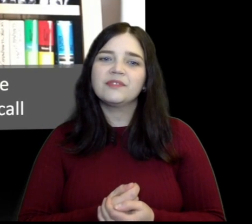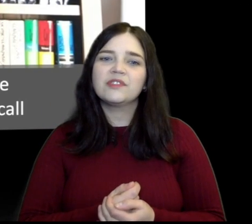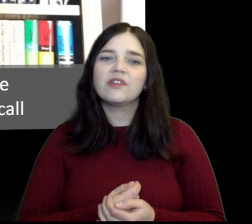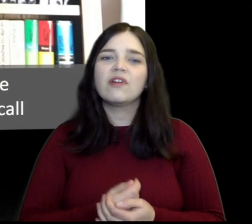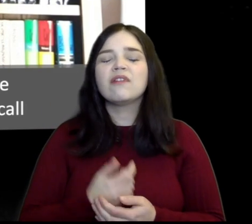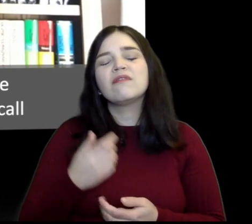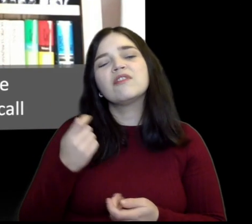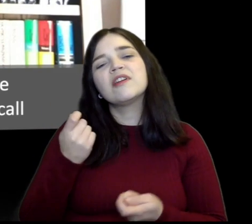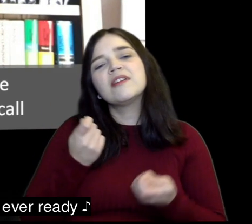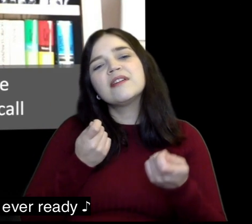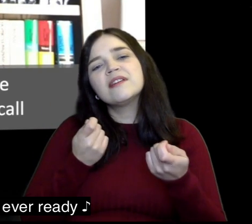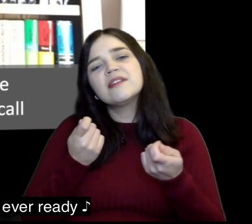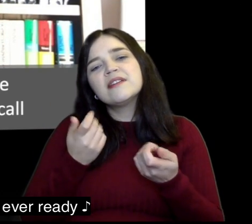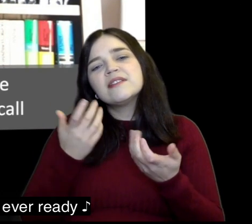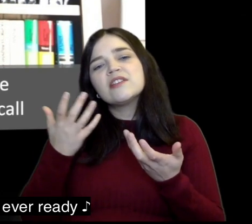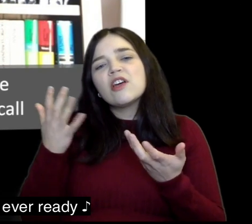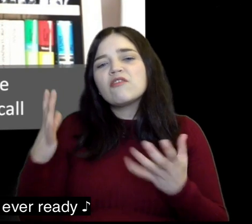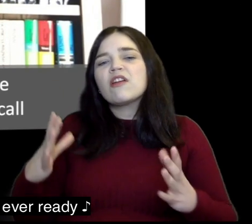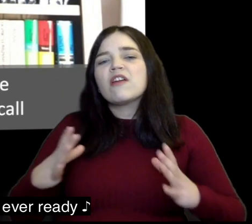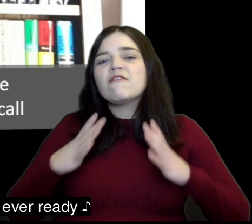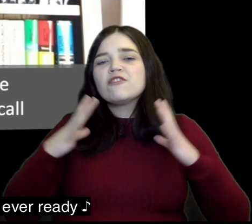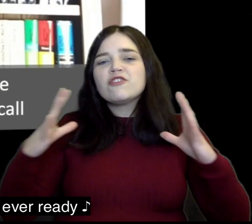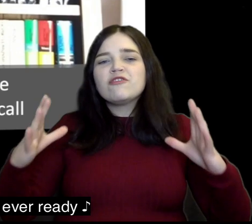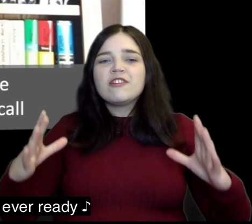my Savior call